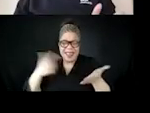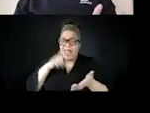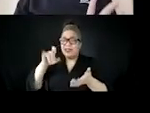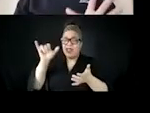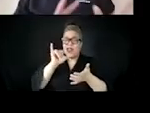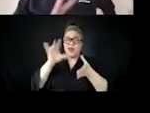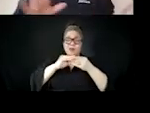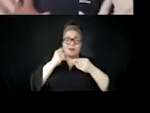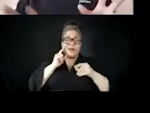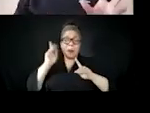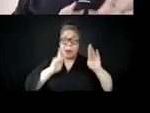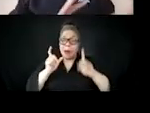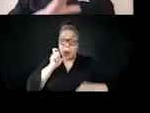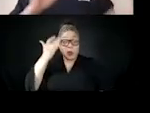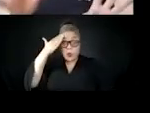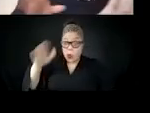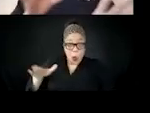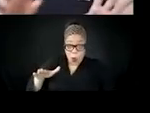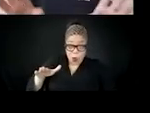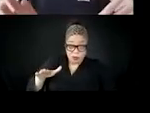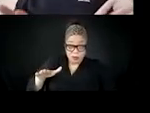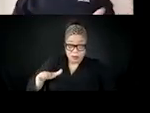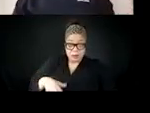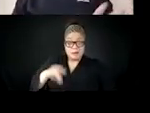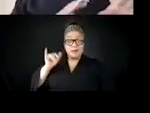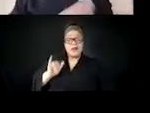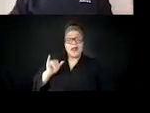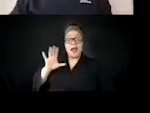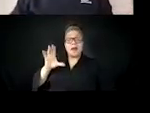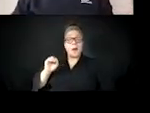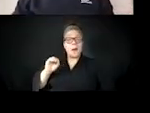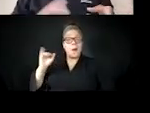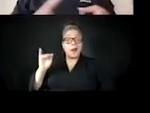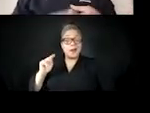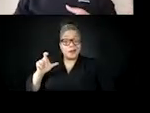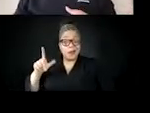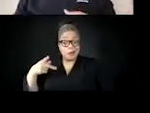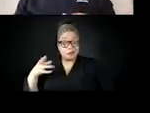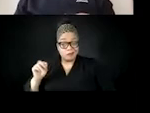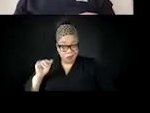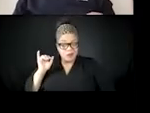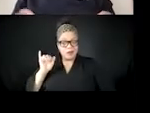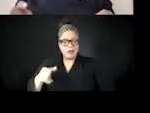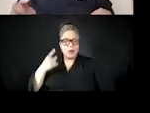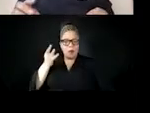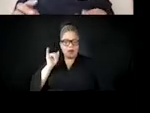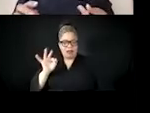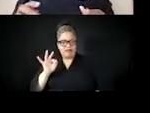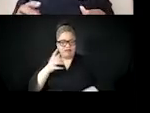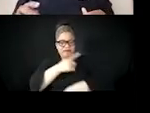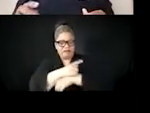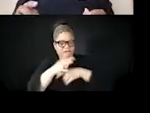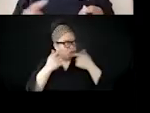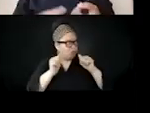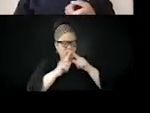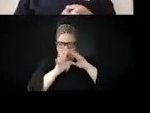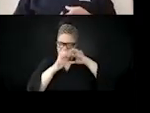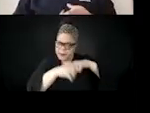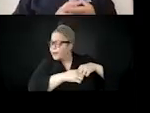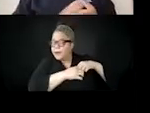um, going after like student movement, anti-war, they were, uh,